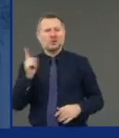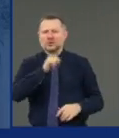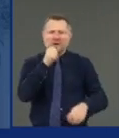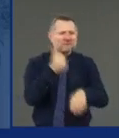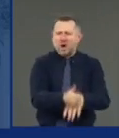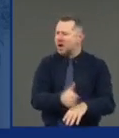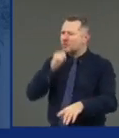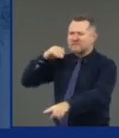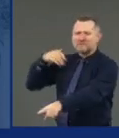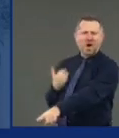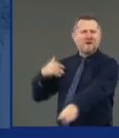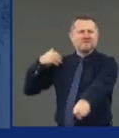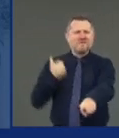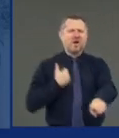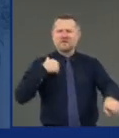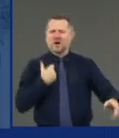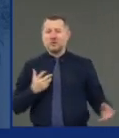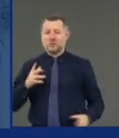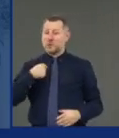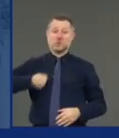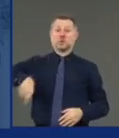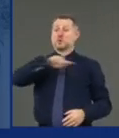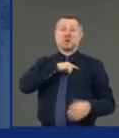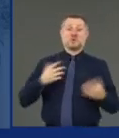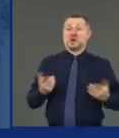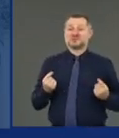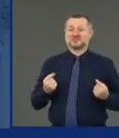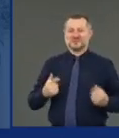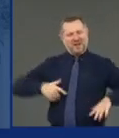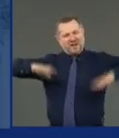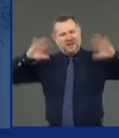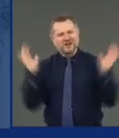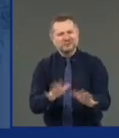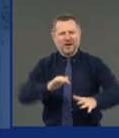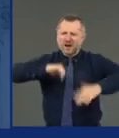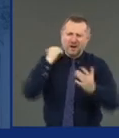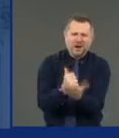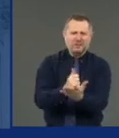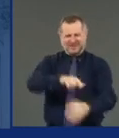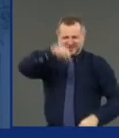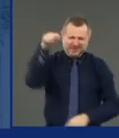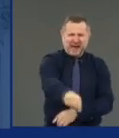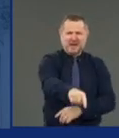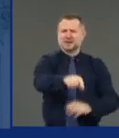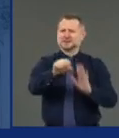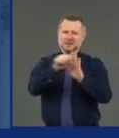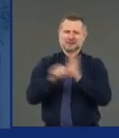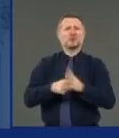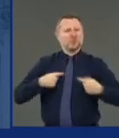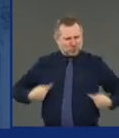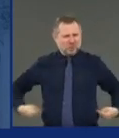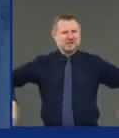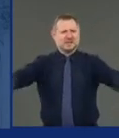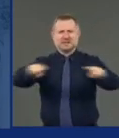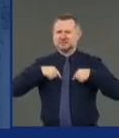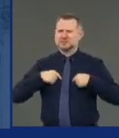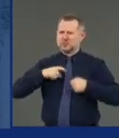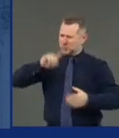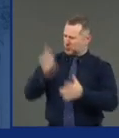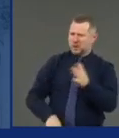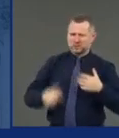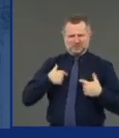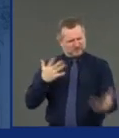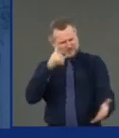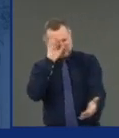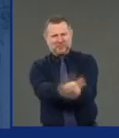And we were there to help. Because that's who we are. And that's what we believe. What